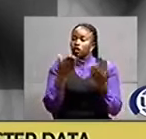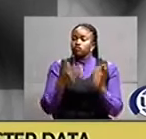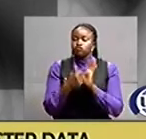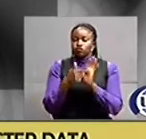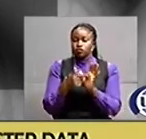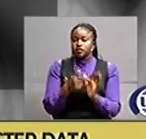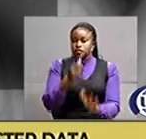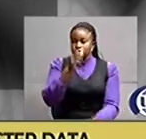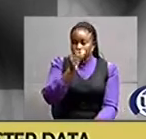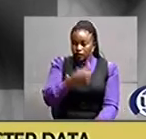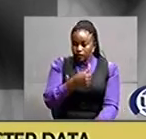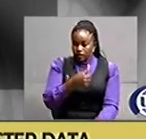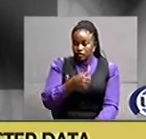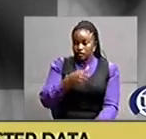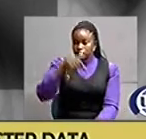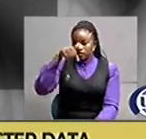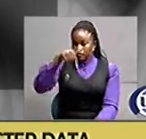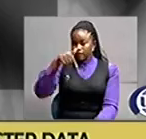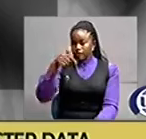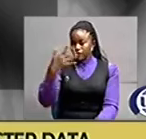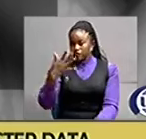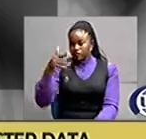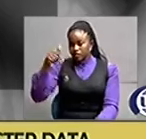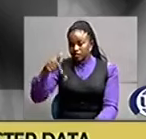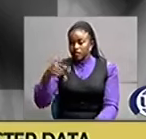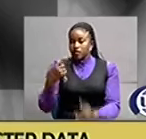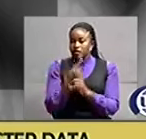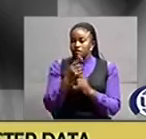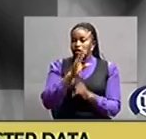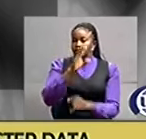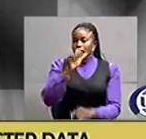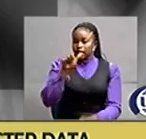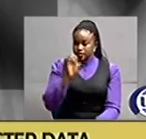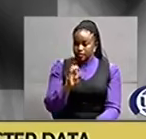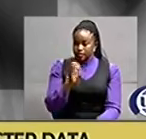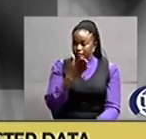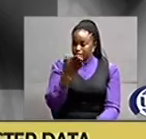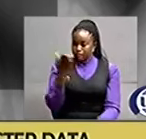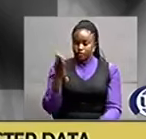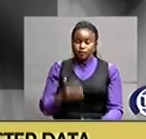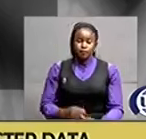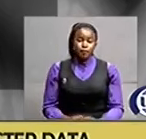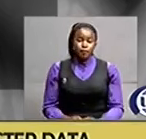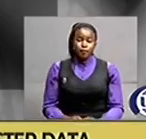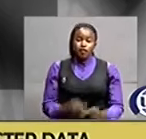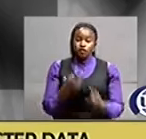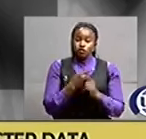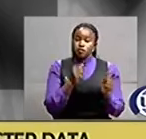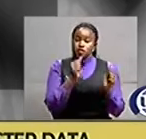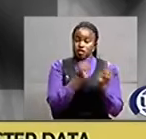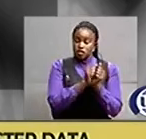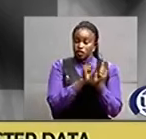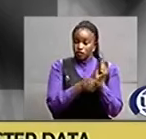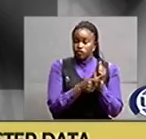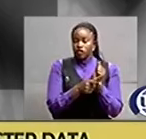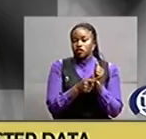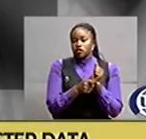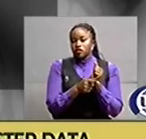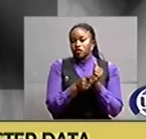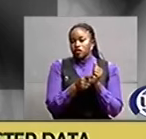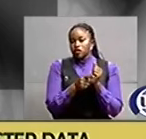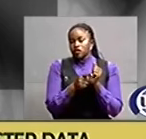,757 cases reported. This was from 10,021 cases in